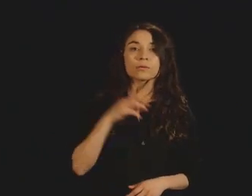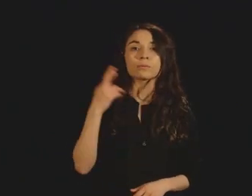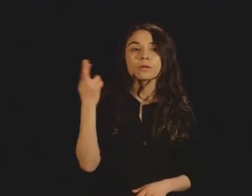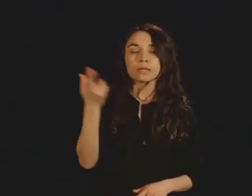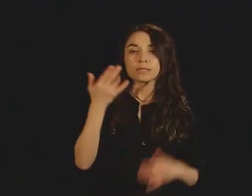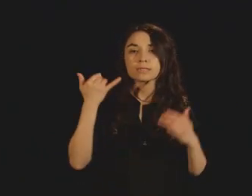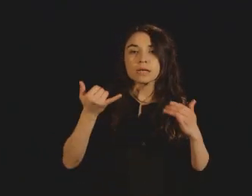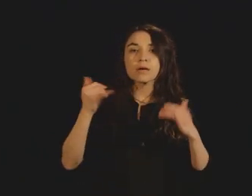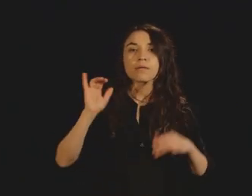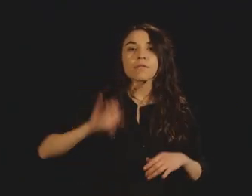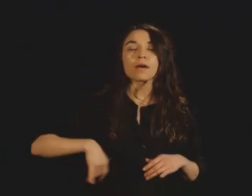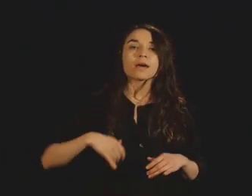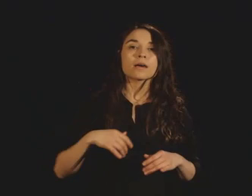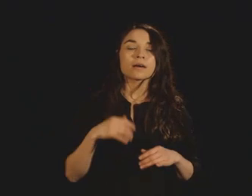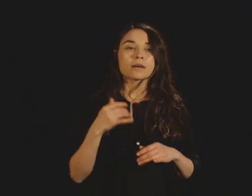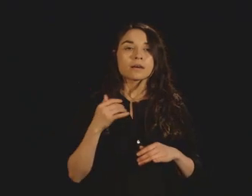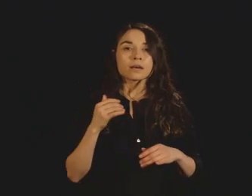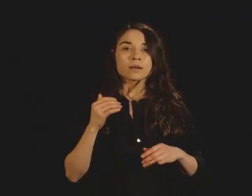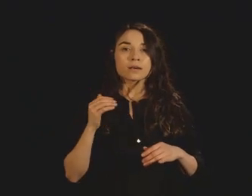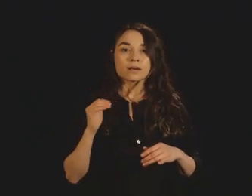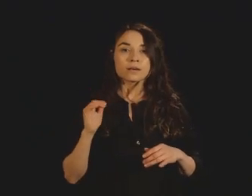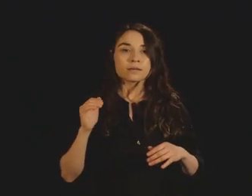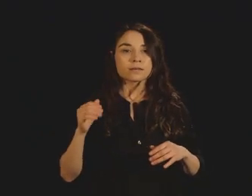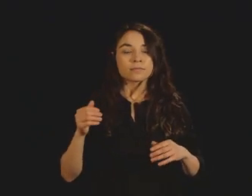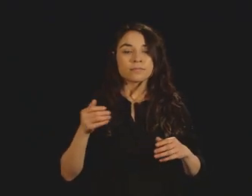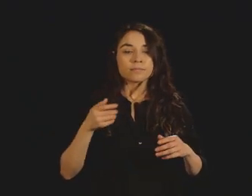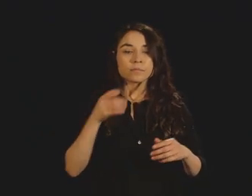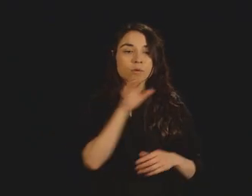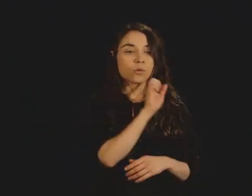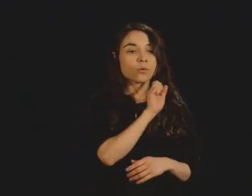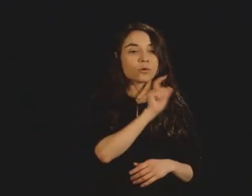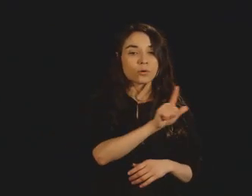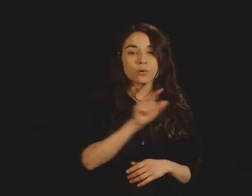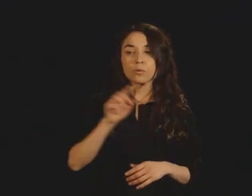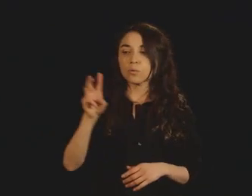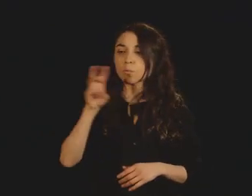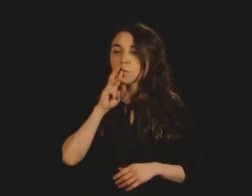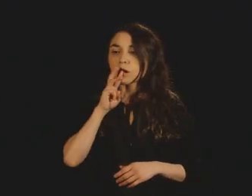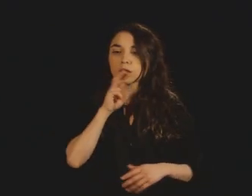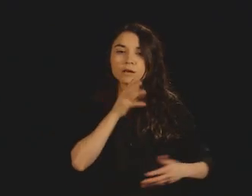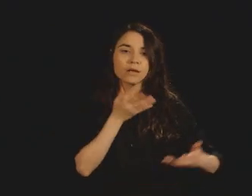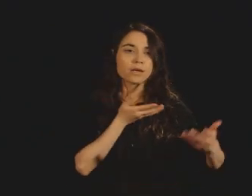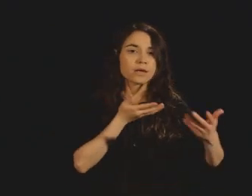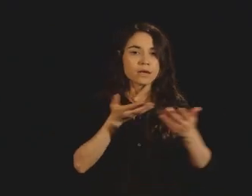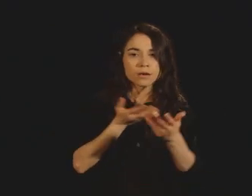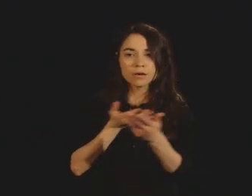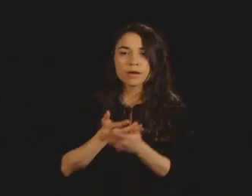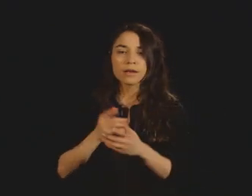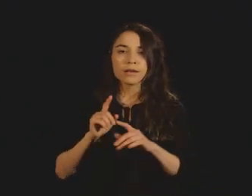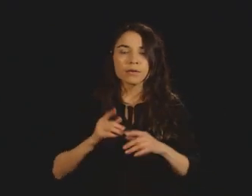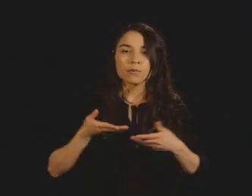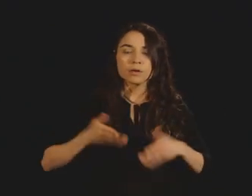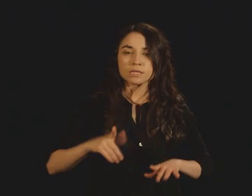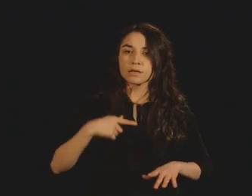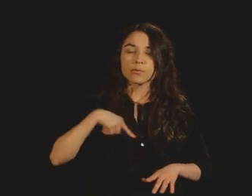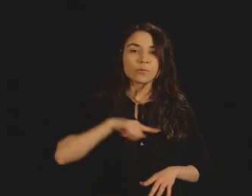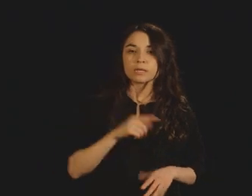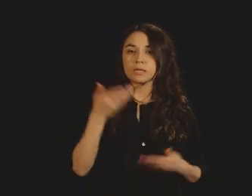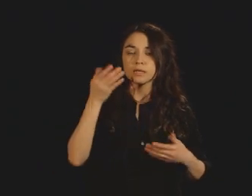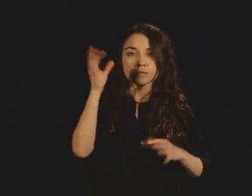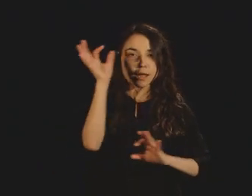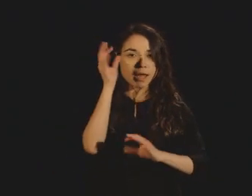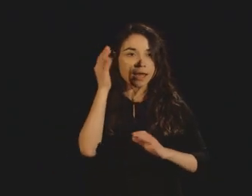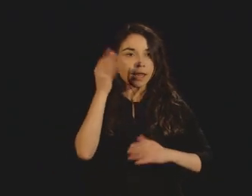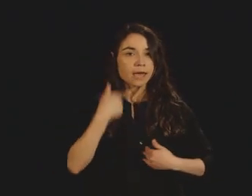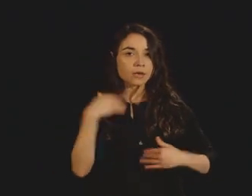so our studies today are now to take different biodegradable surfactants or dispersants, put them,